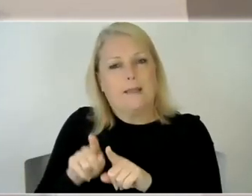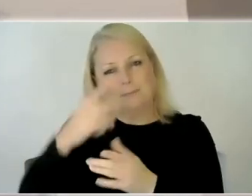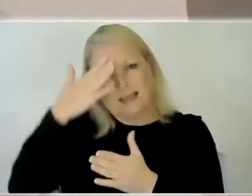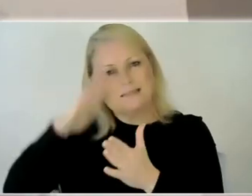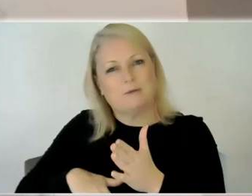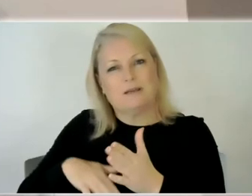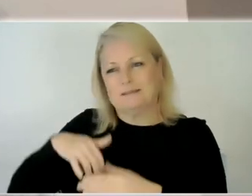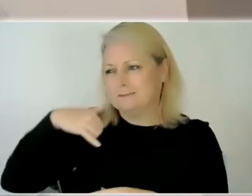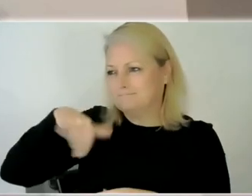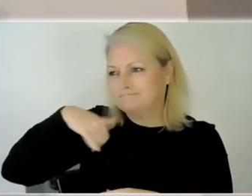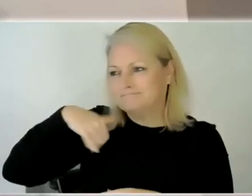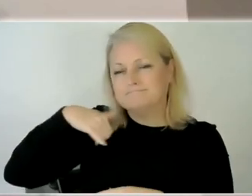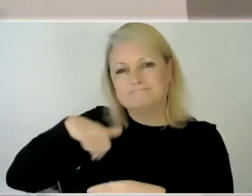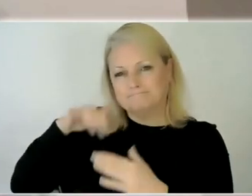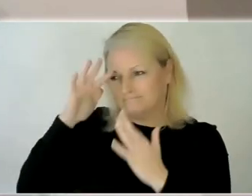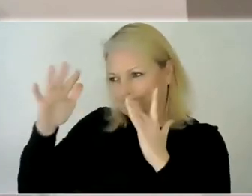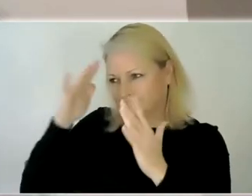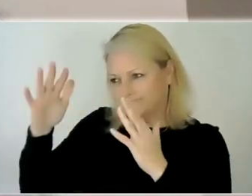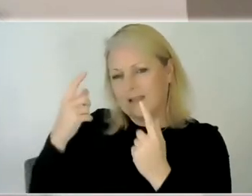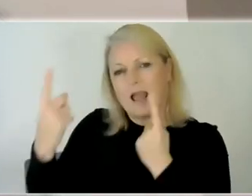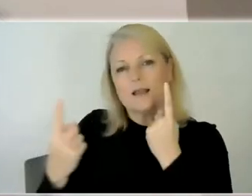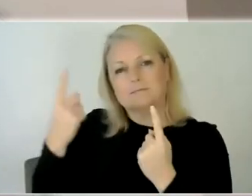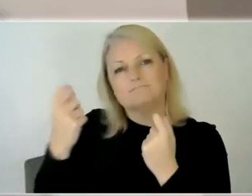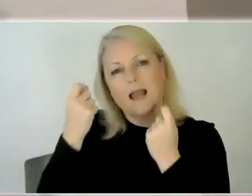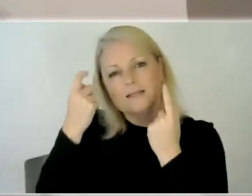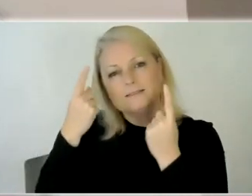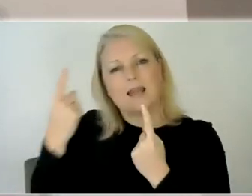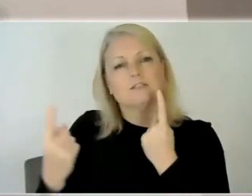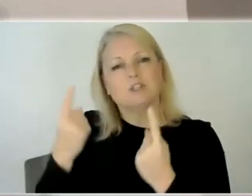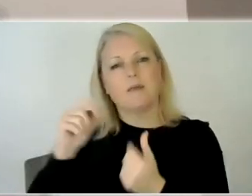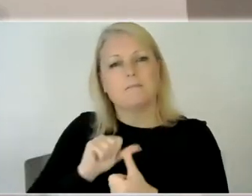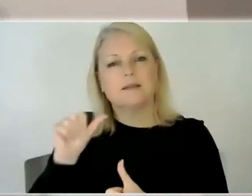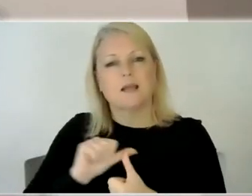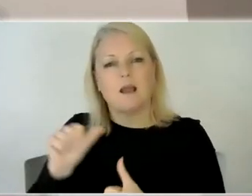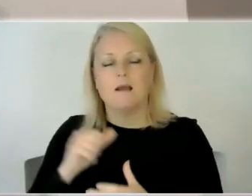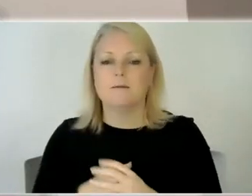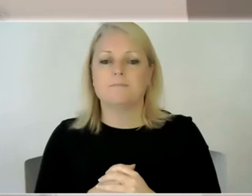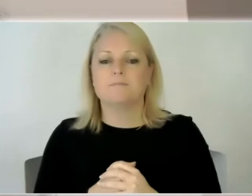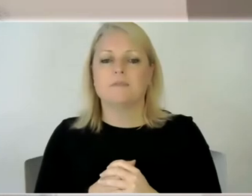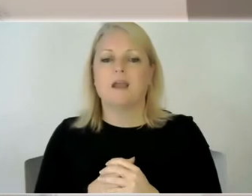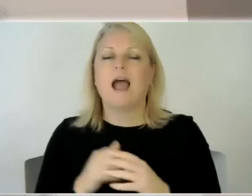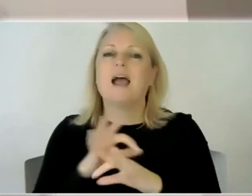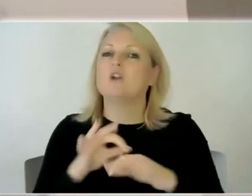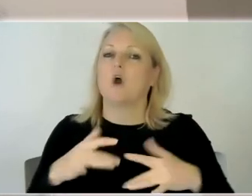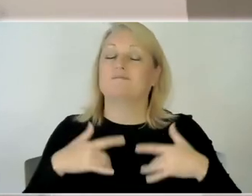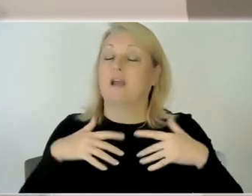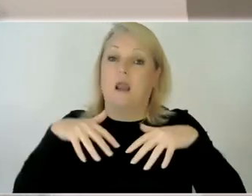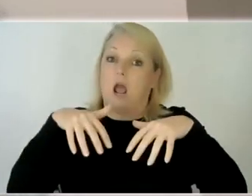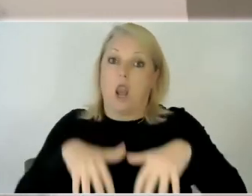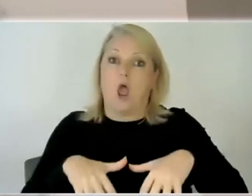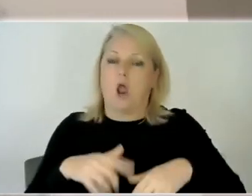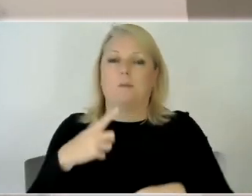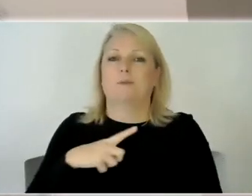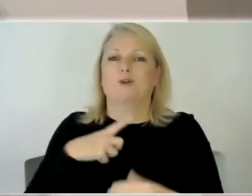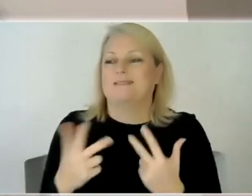that uh level of understanding as well um and not feeling so alone and isolated because there are lots of other